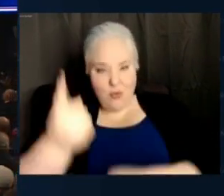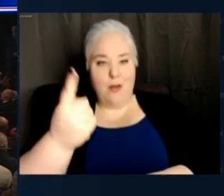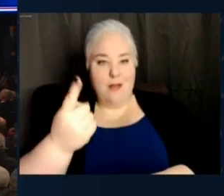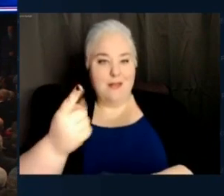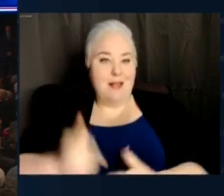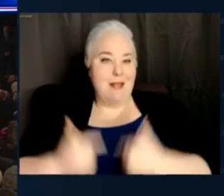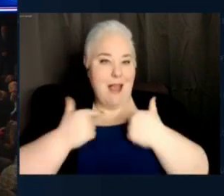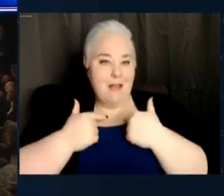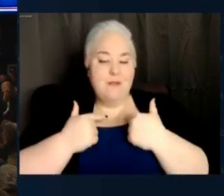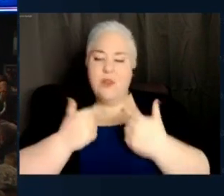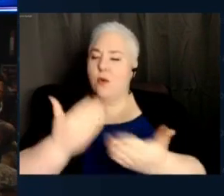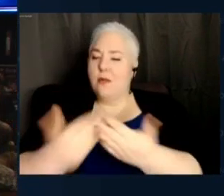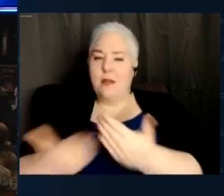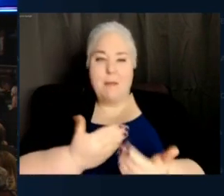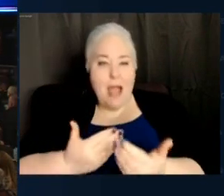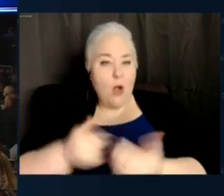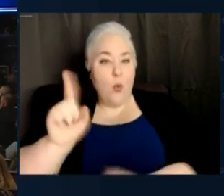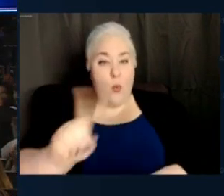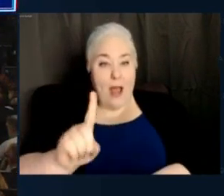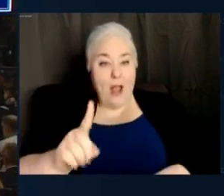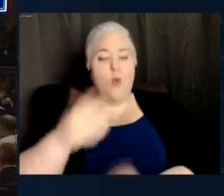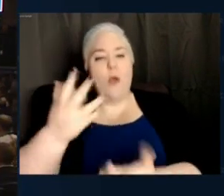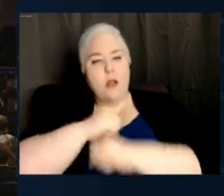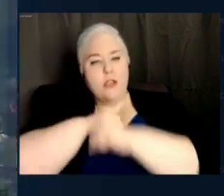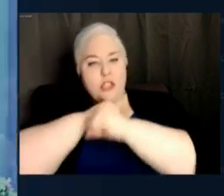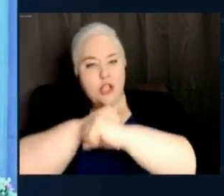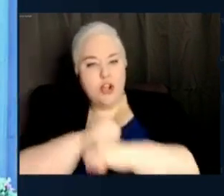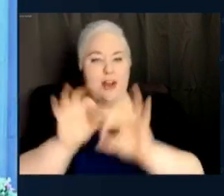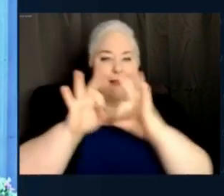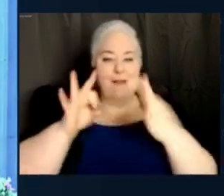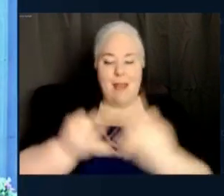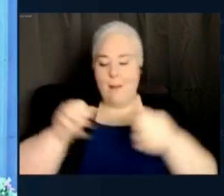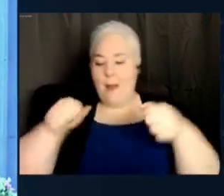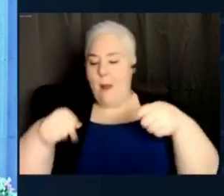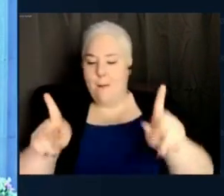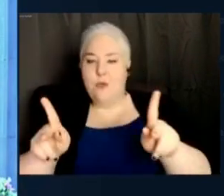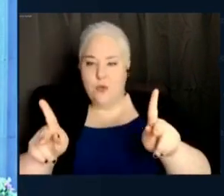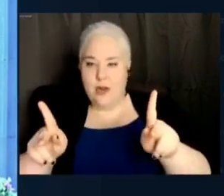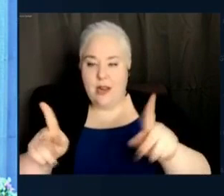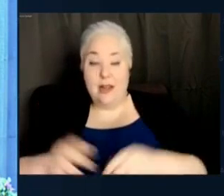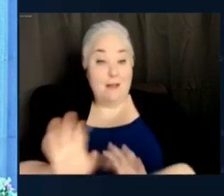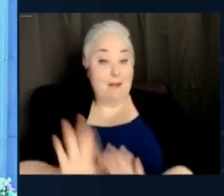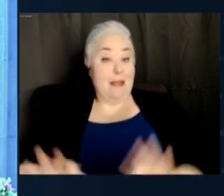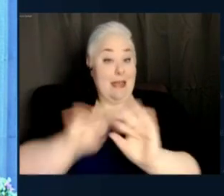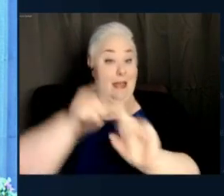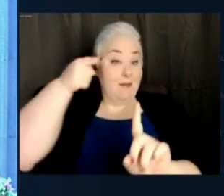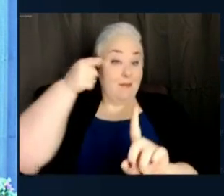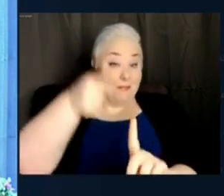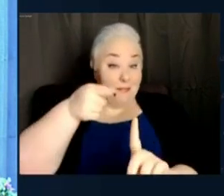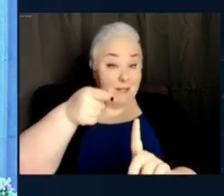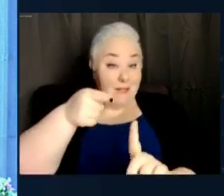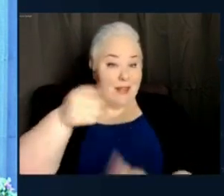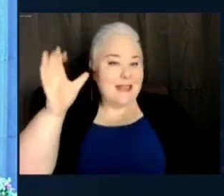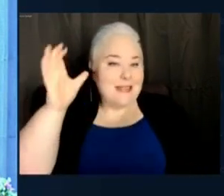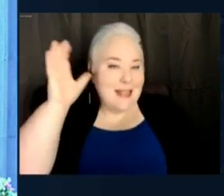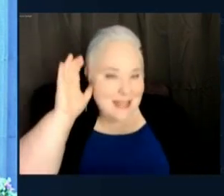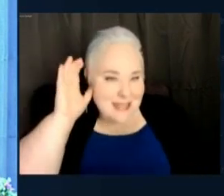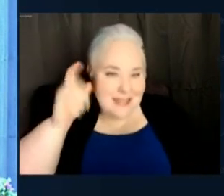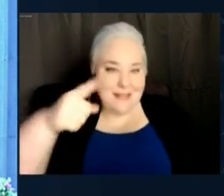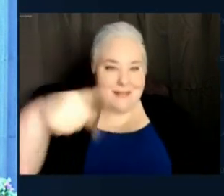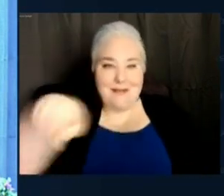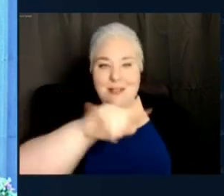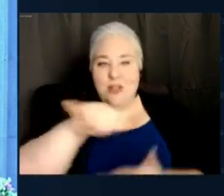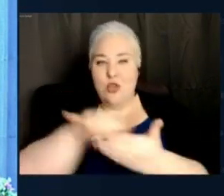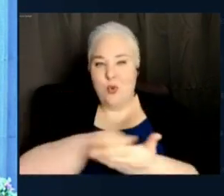same things, security, family, and opportunity. The key is to listen to New Yorkers from all walks of life and